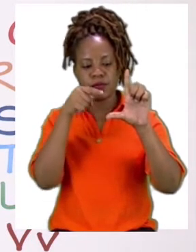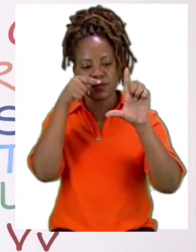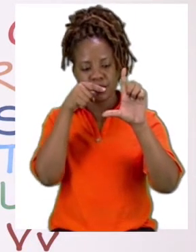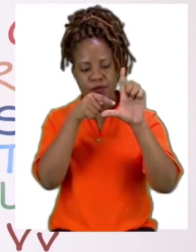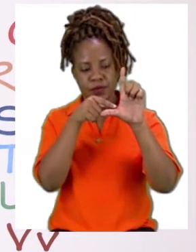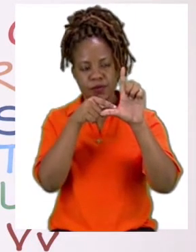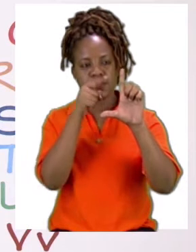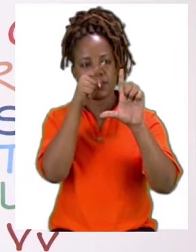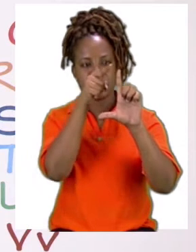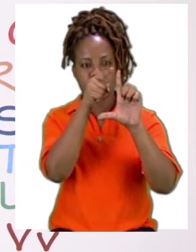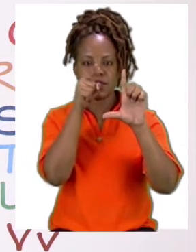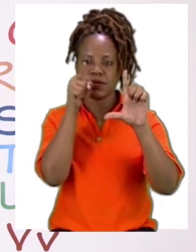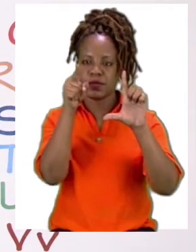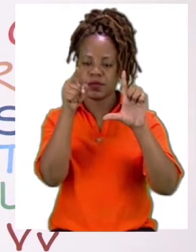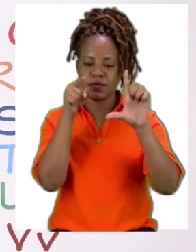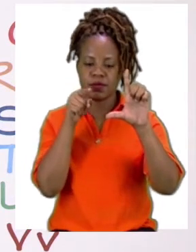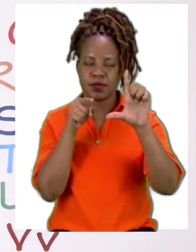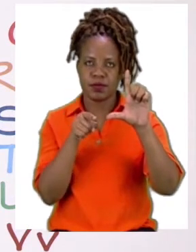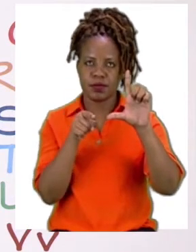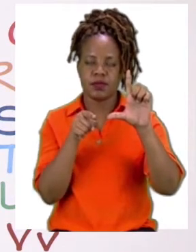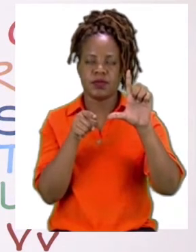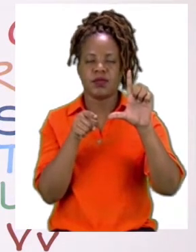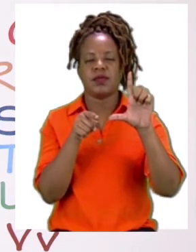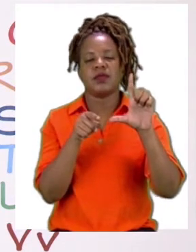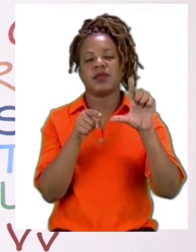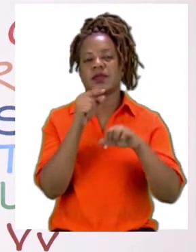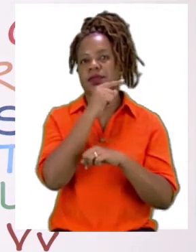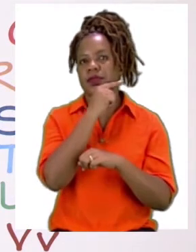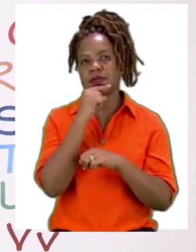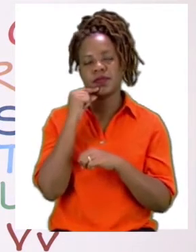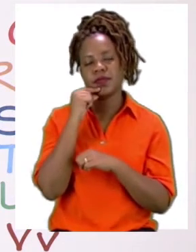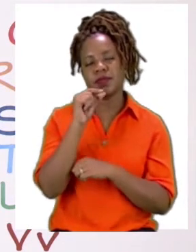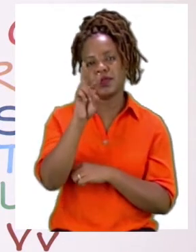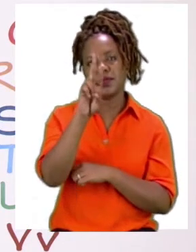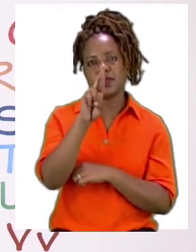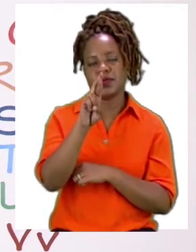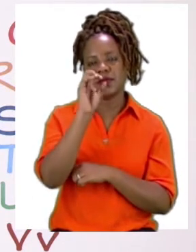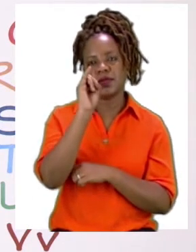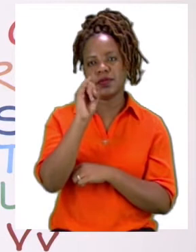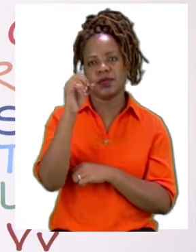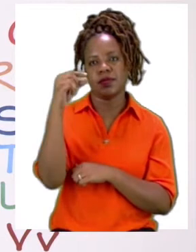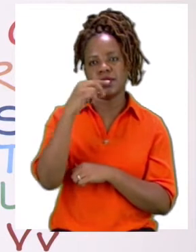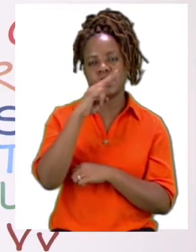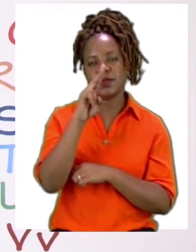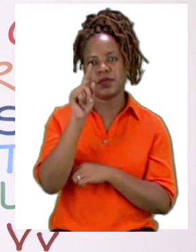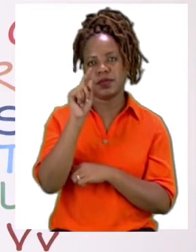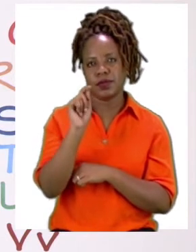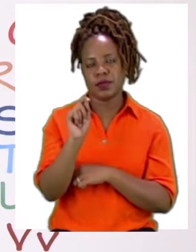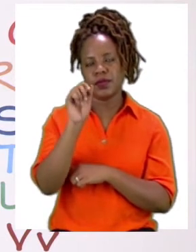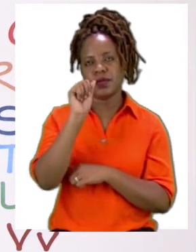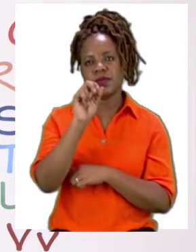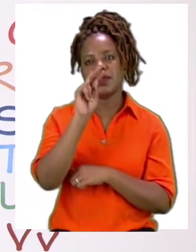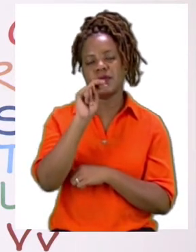right angle because the lines are straight. They are not going to the side or curving. So we have our horizontal